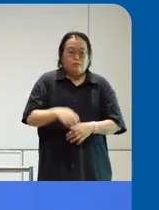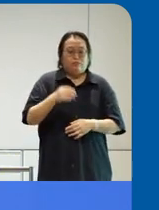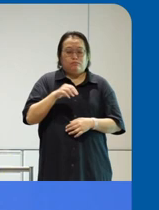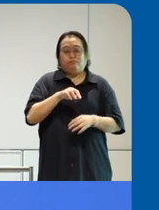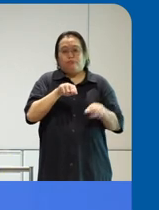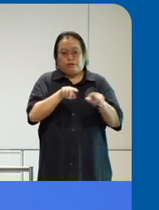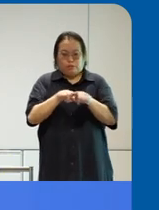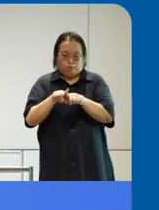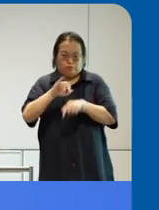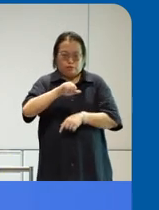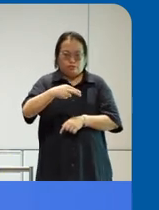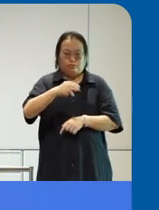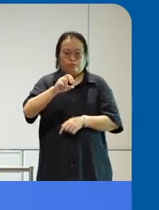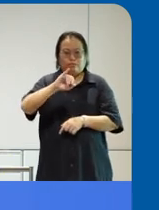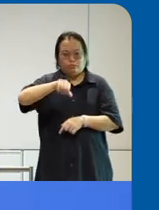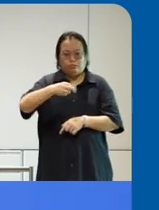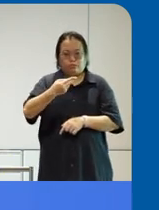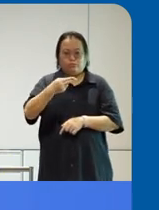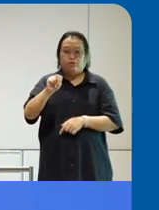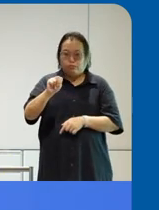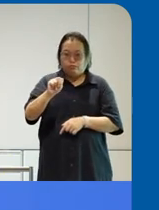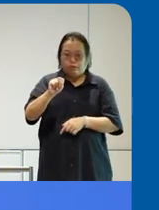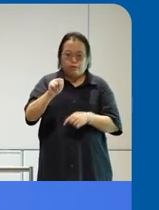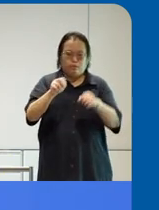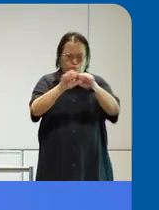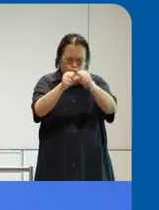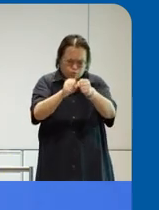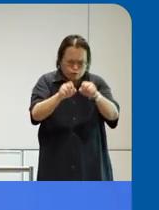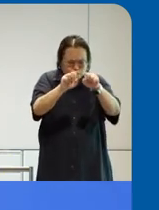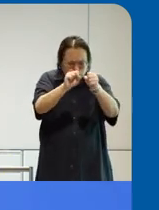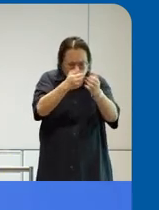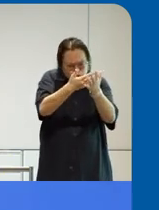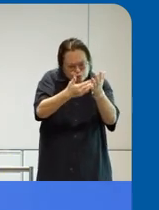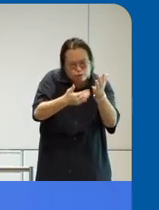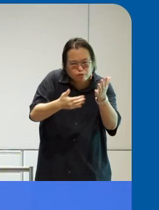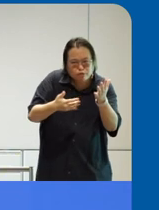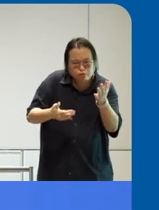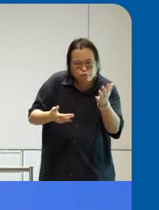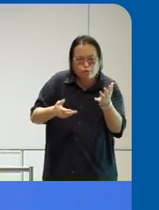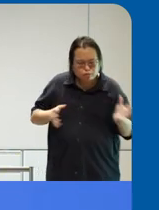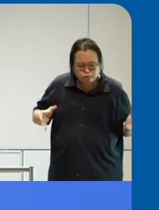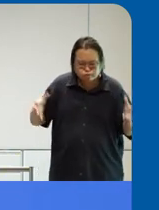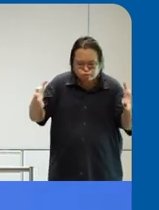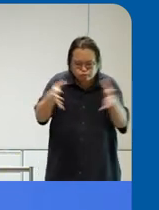inclusion really breaks it down into really small pieces and shows how they put everything together to facilitate